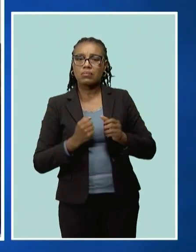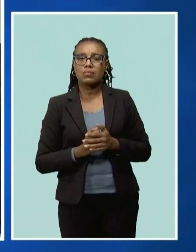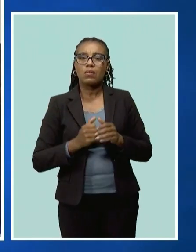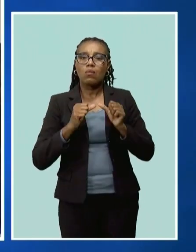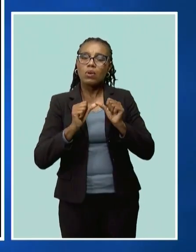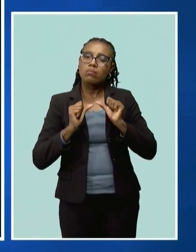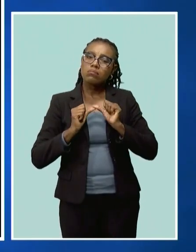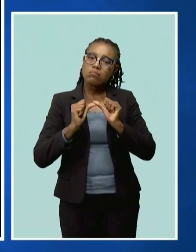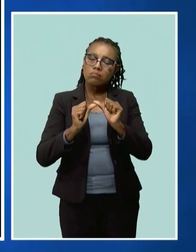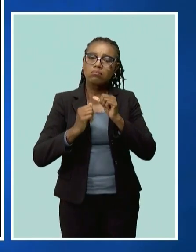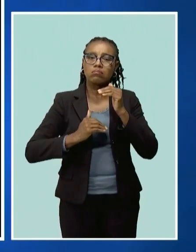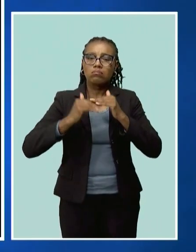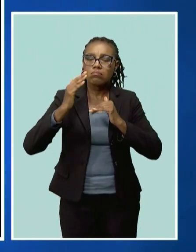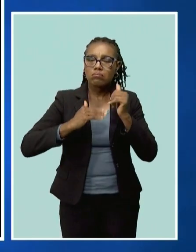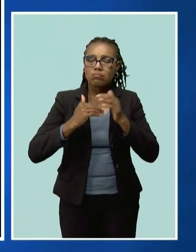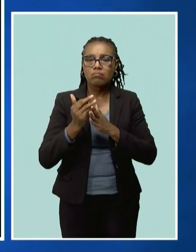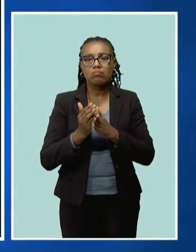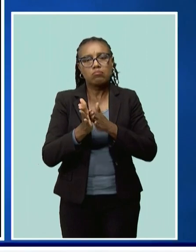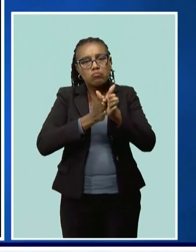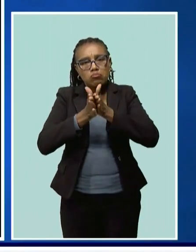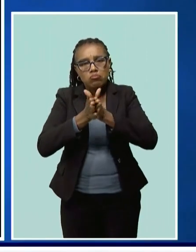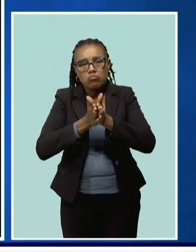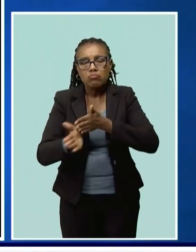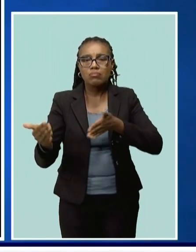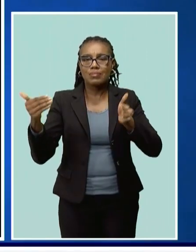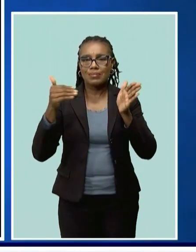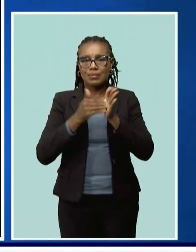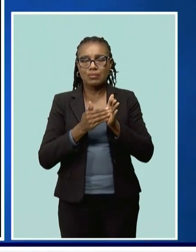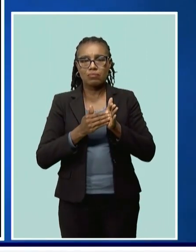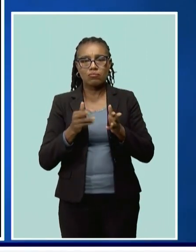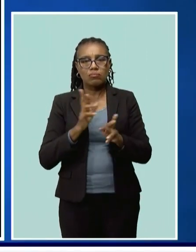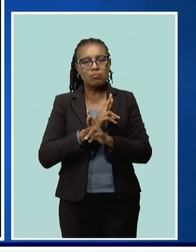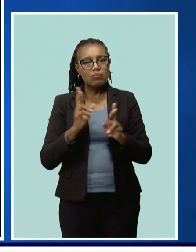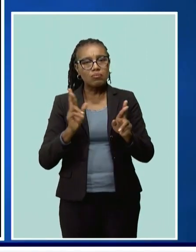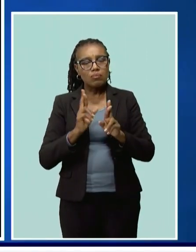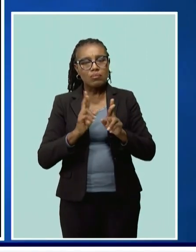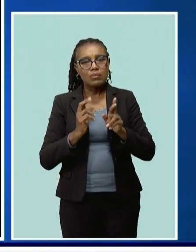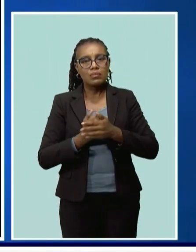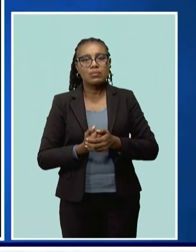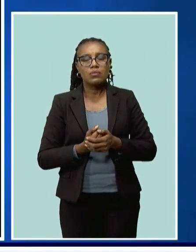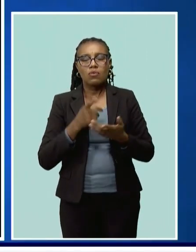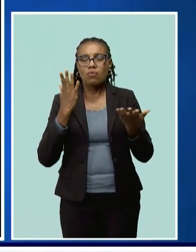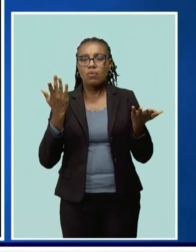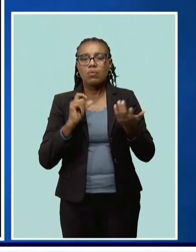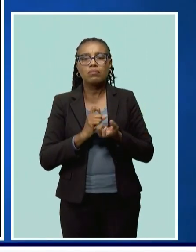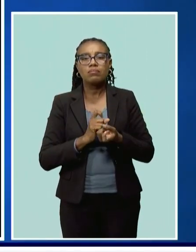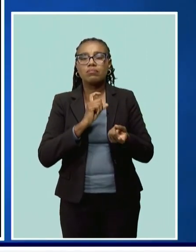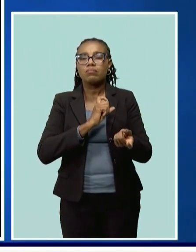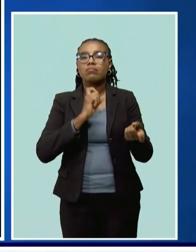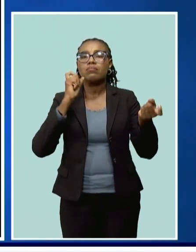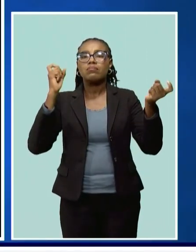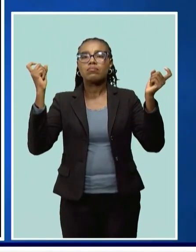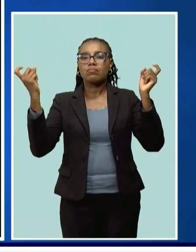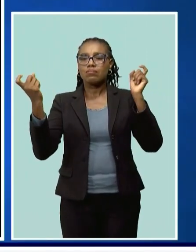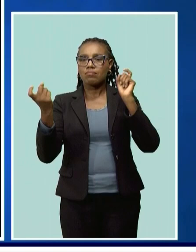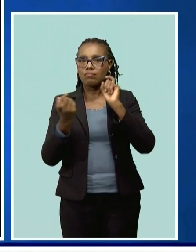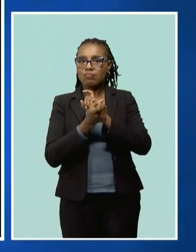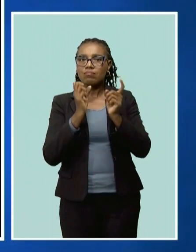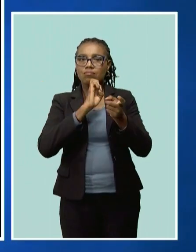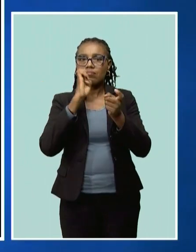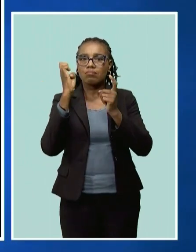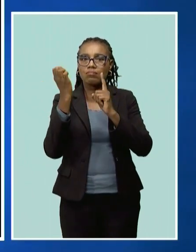we re-energize, in preparation for the transformative environment,